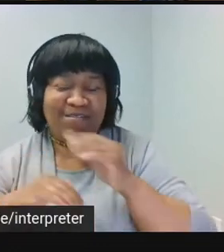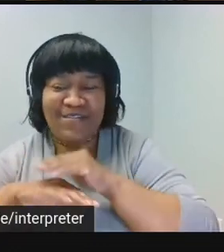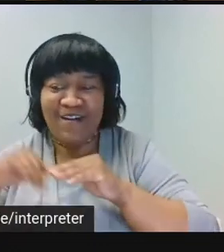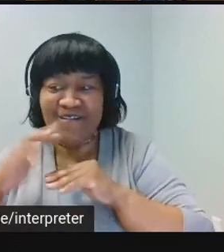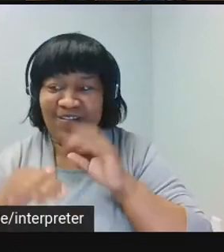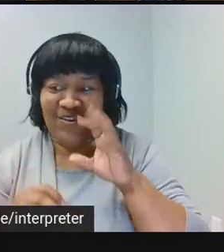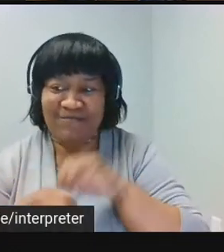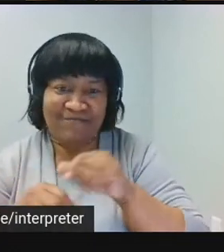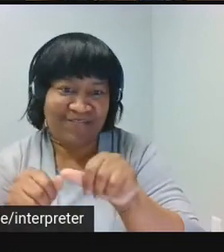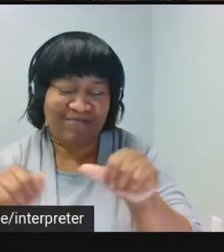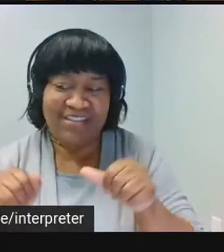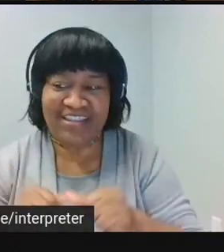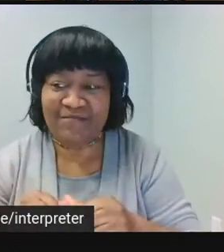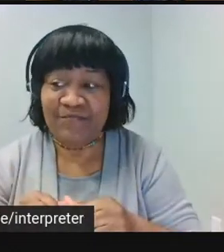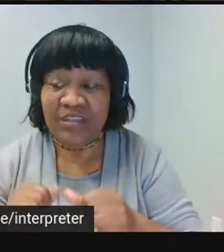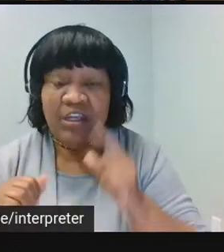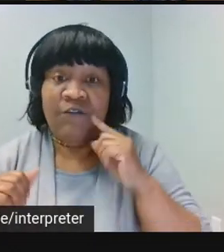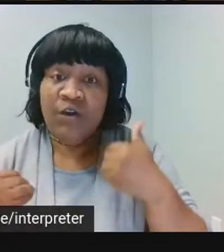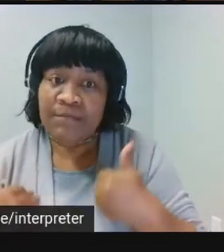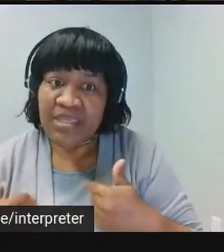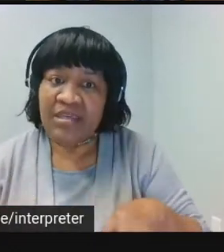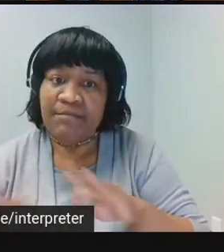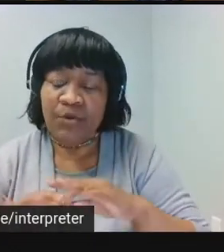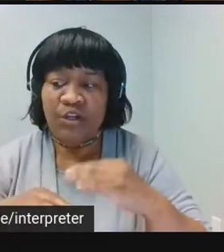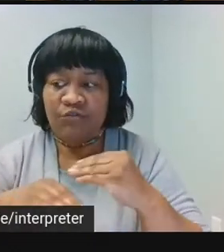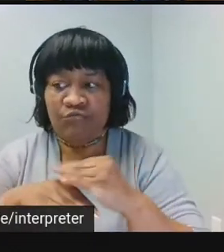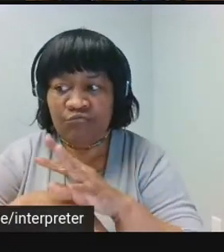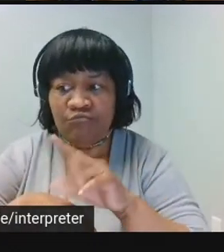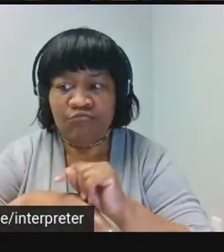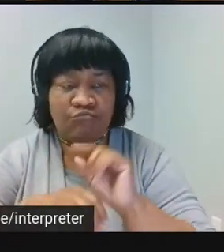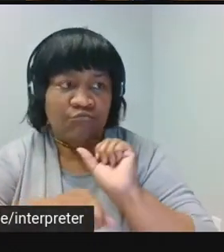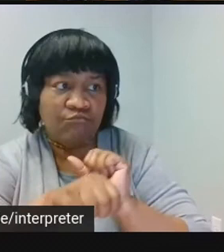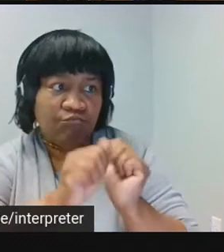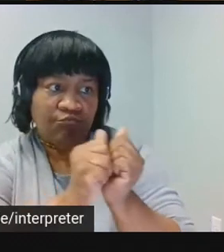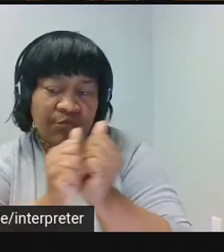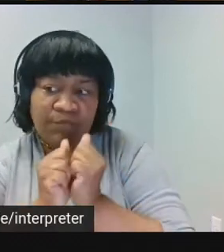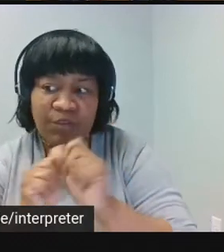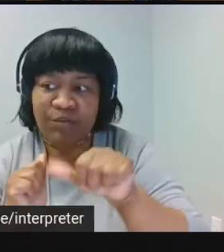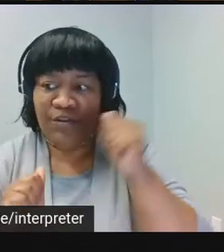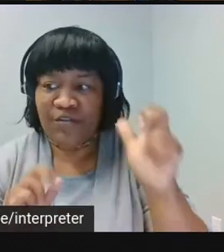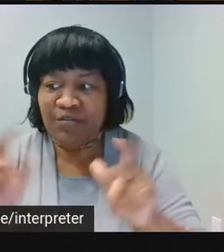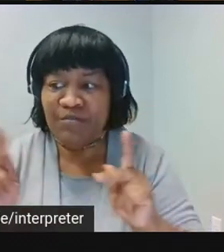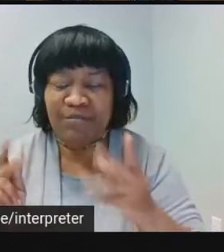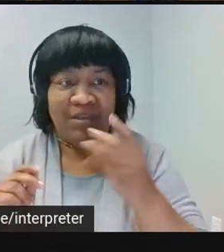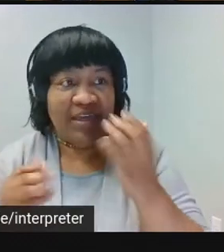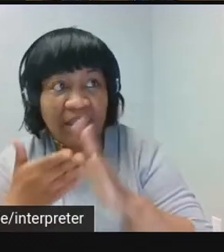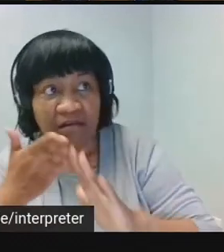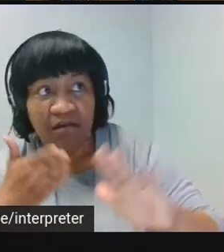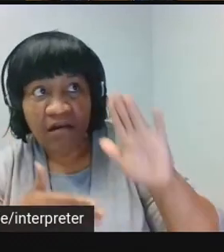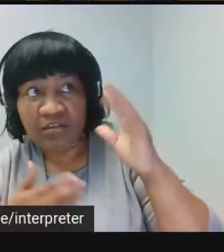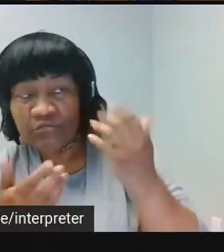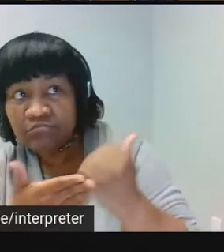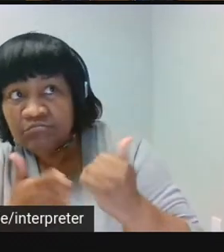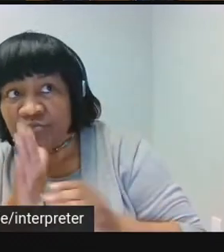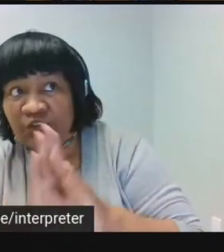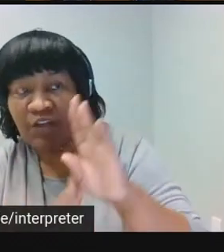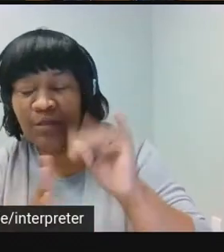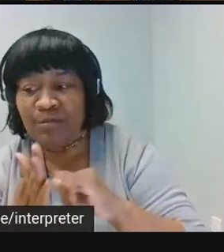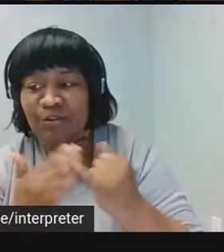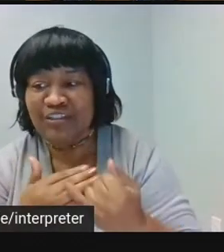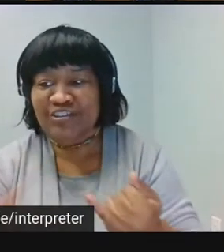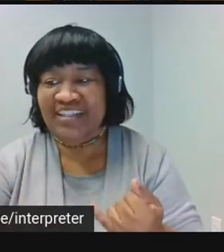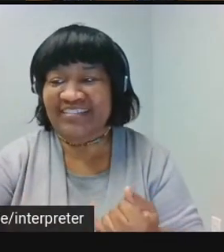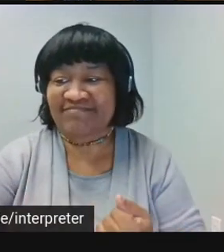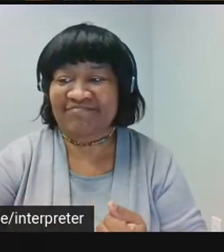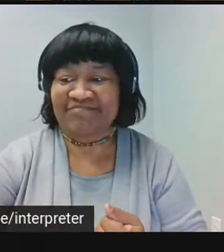particular medium. For me, it takes consulting and collaboration with others and institutions to develop a project.